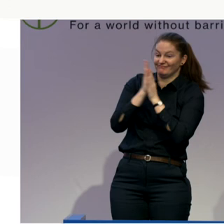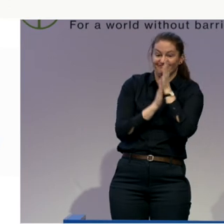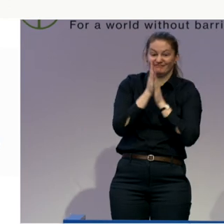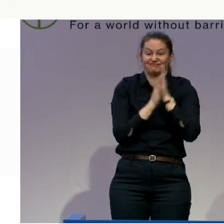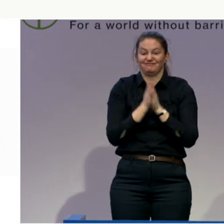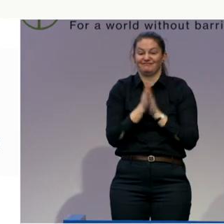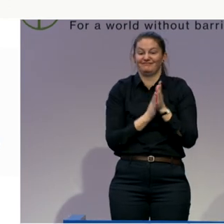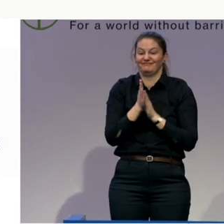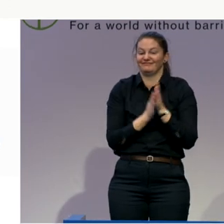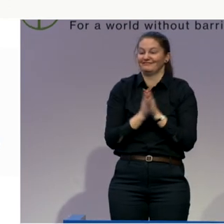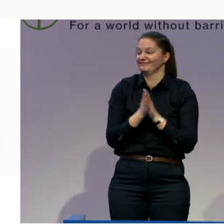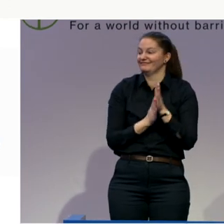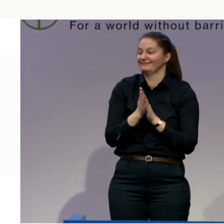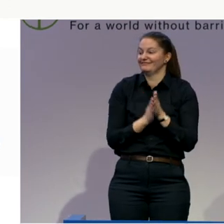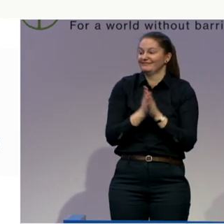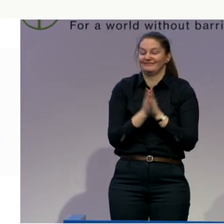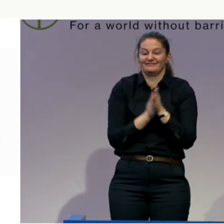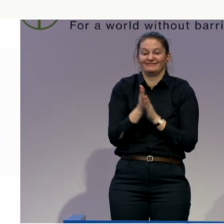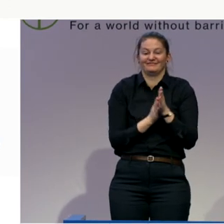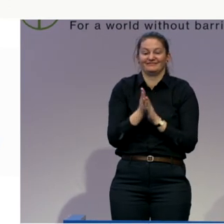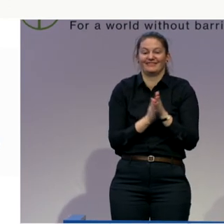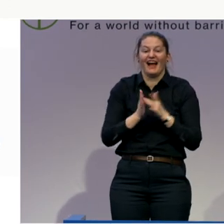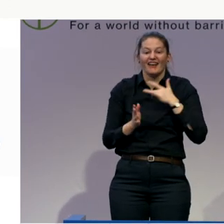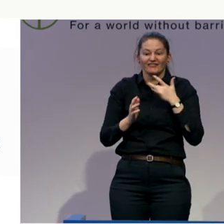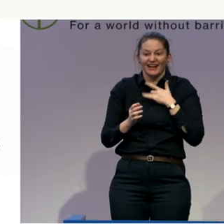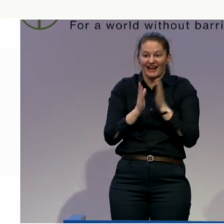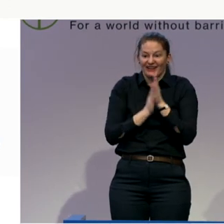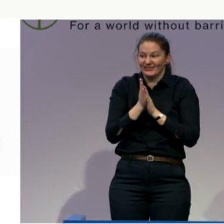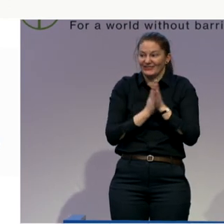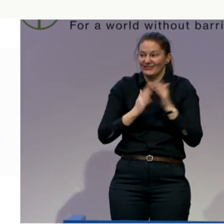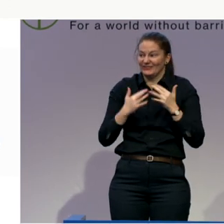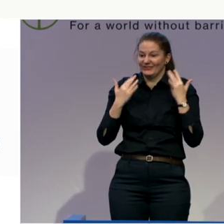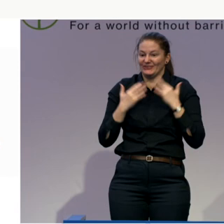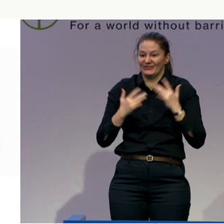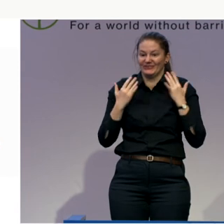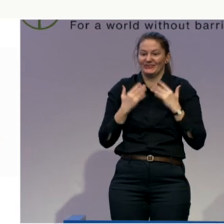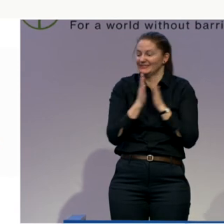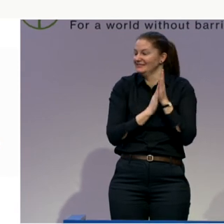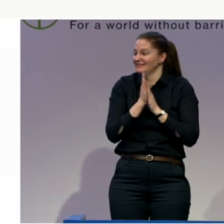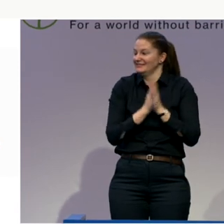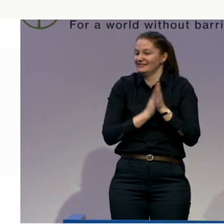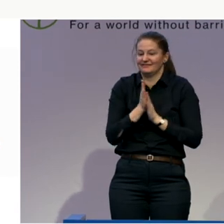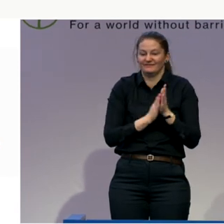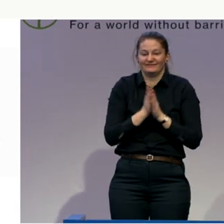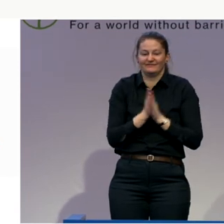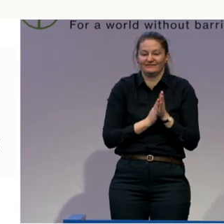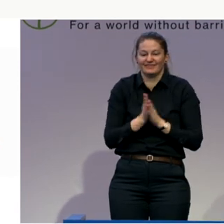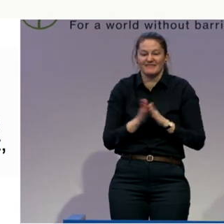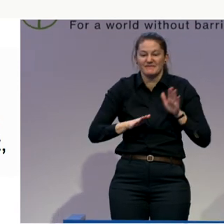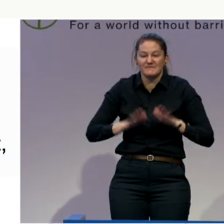Energy starting. I can feel it. It's growing, growing. Now, put on your tables or to the ground.